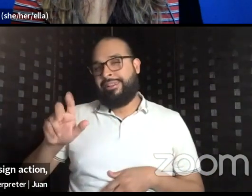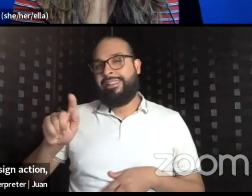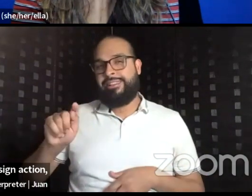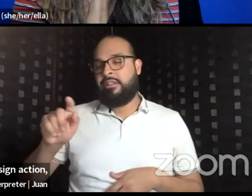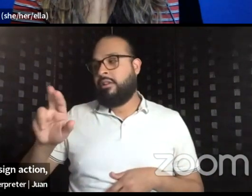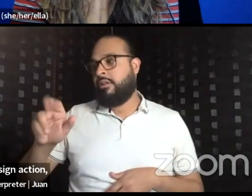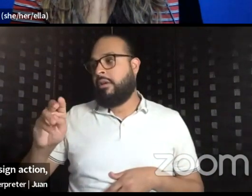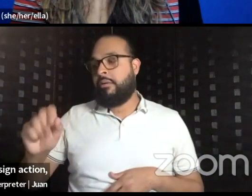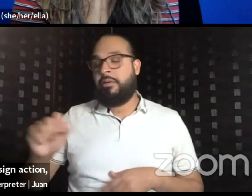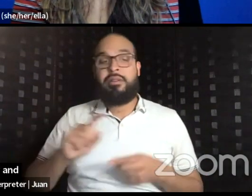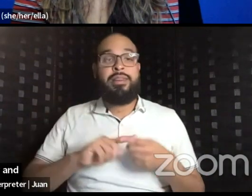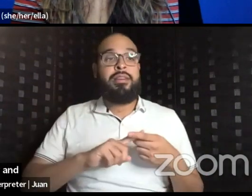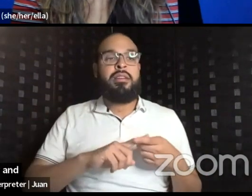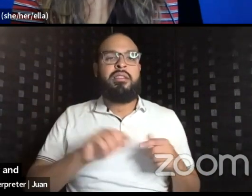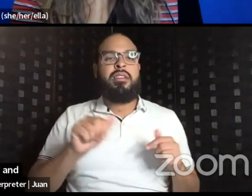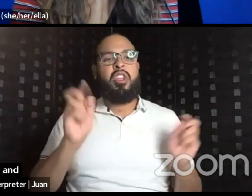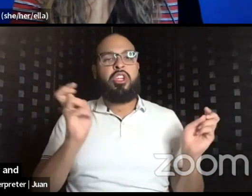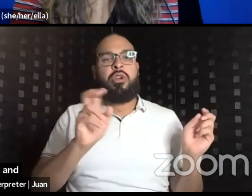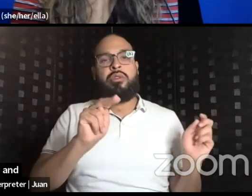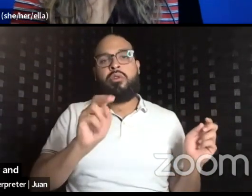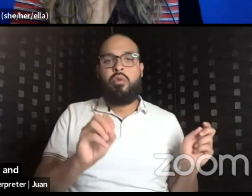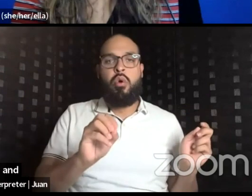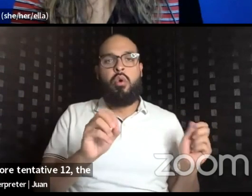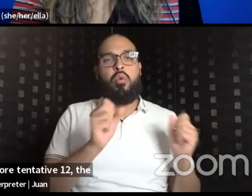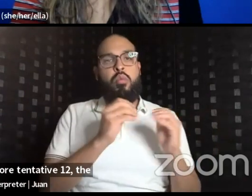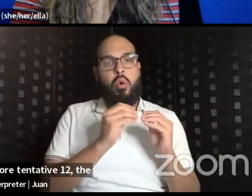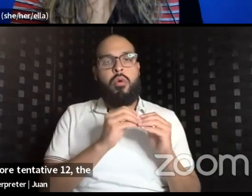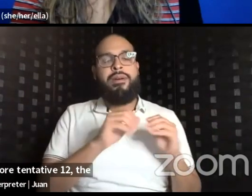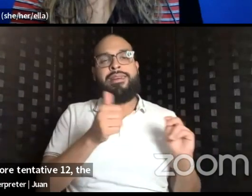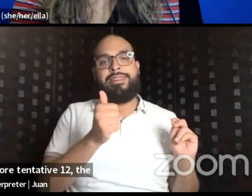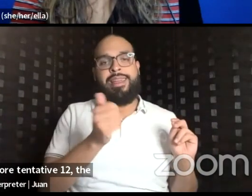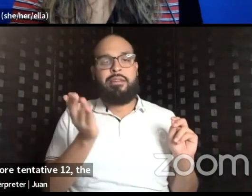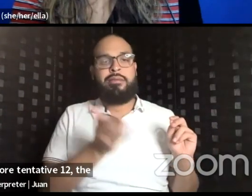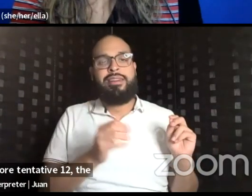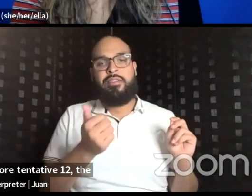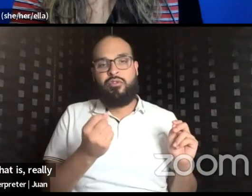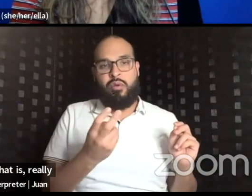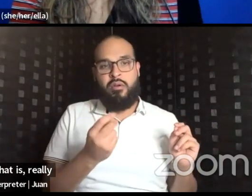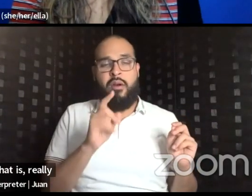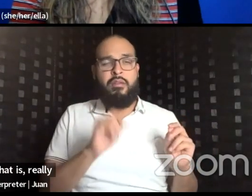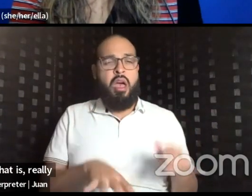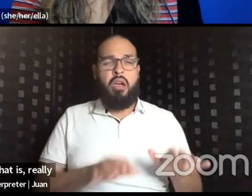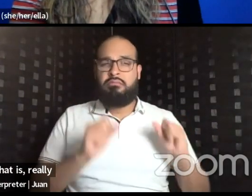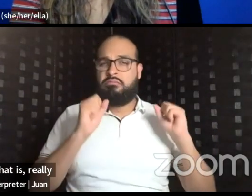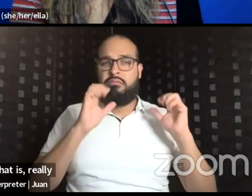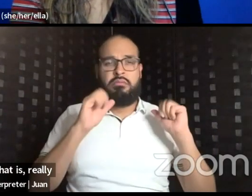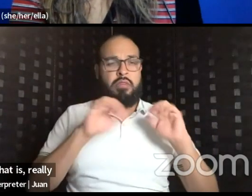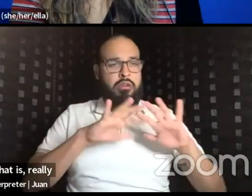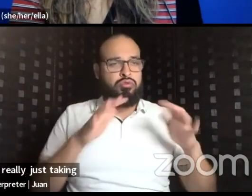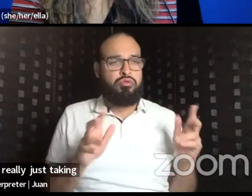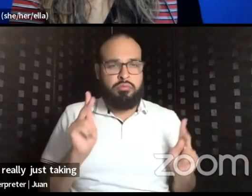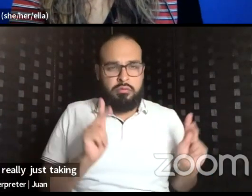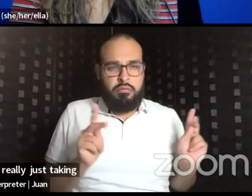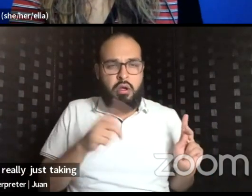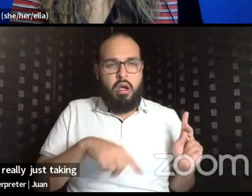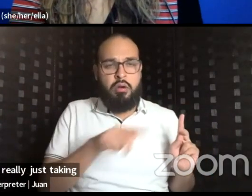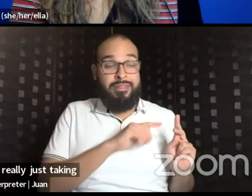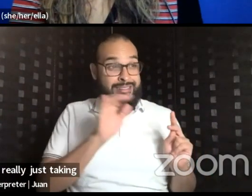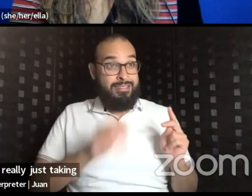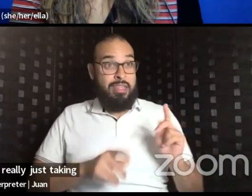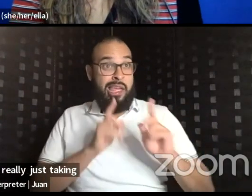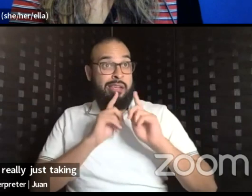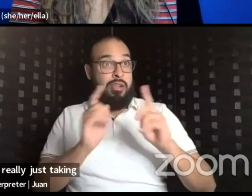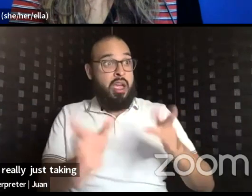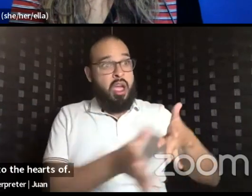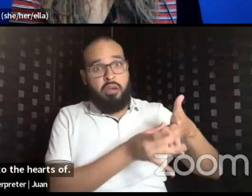from No More 10 out of 12, the extraordinary collective that is really just taking this mission and driving it into the